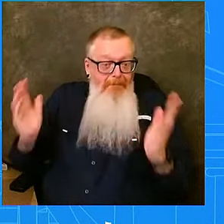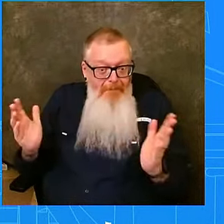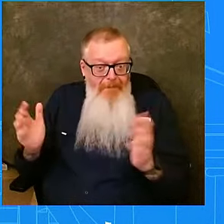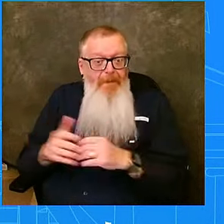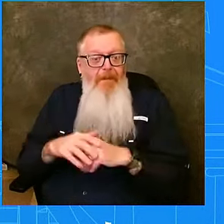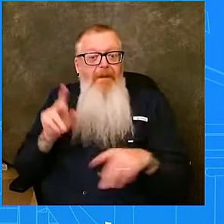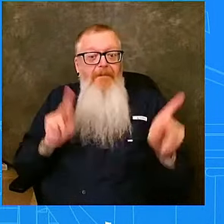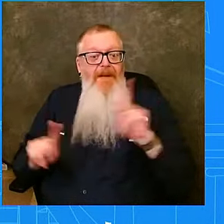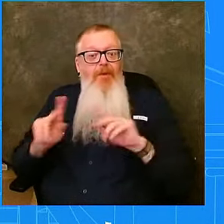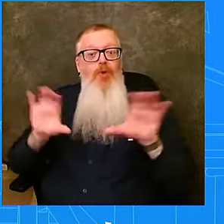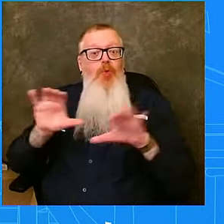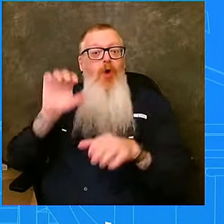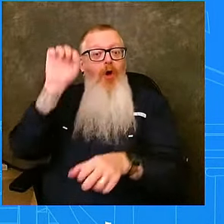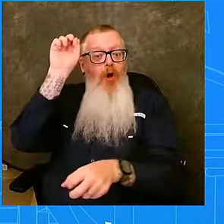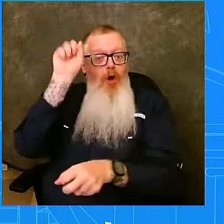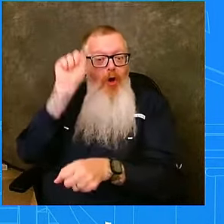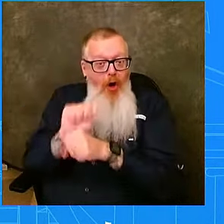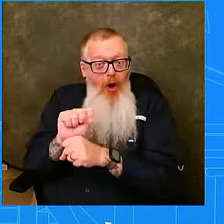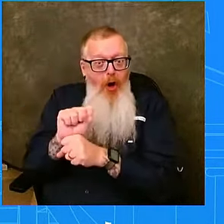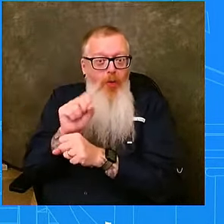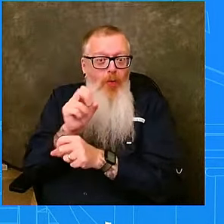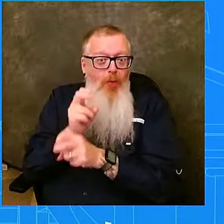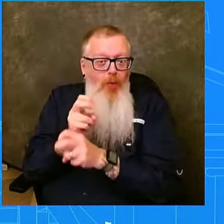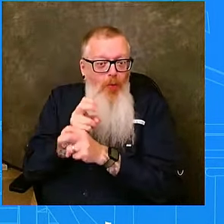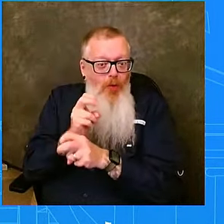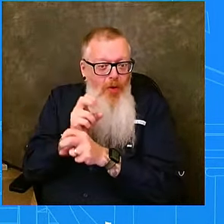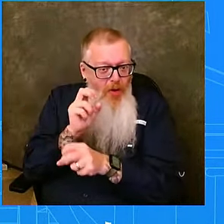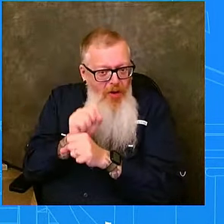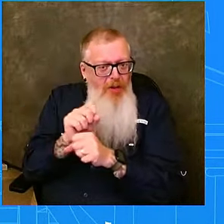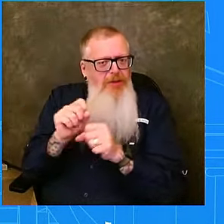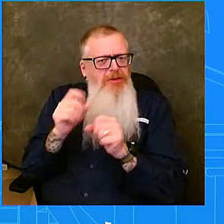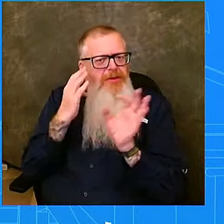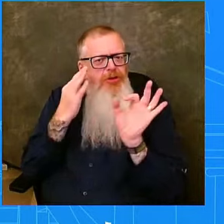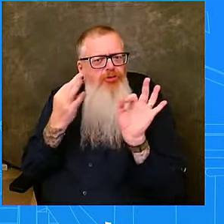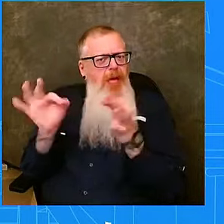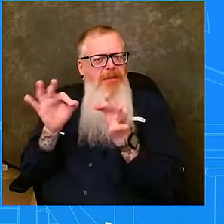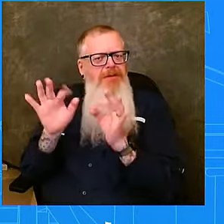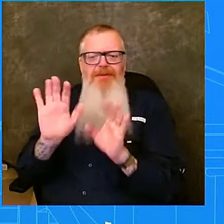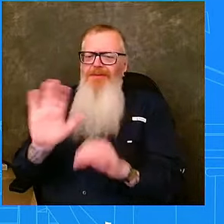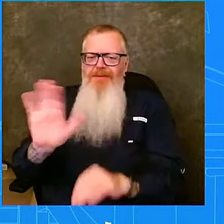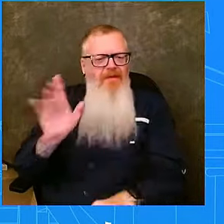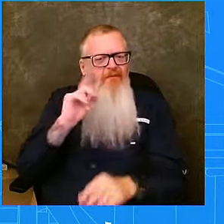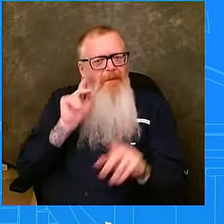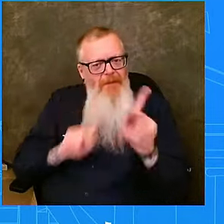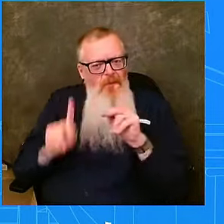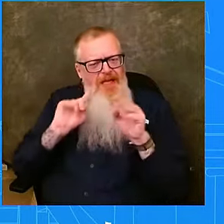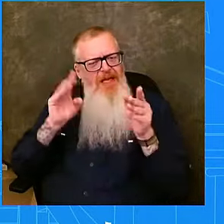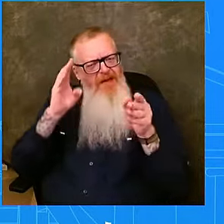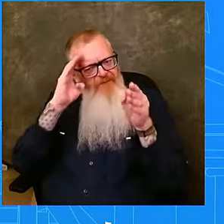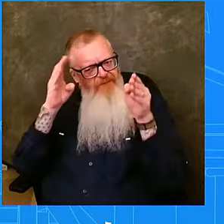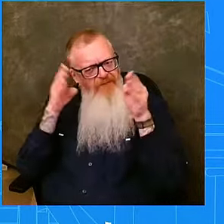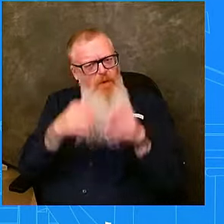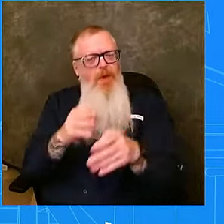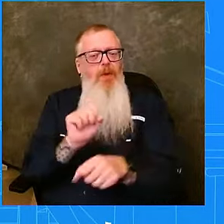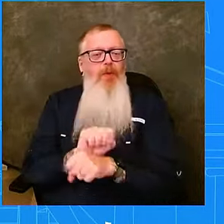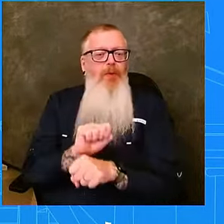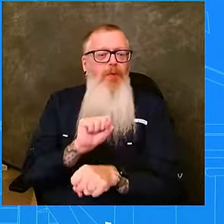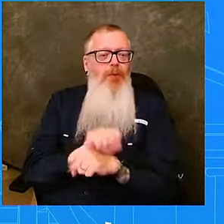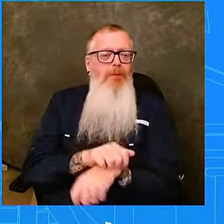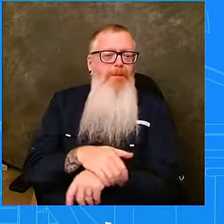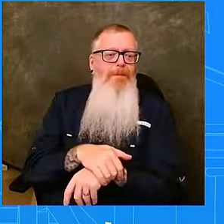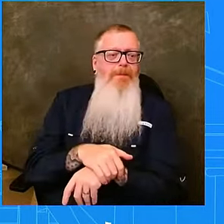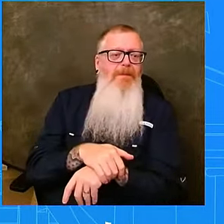people get the assistance that they need and deserve. Okay. Could you just describe if the